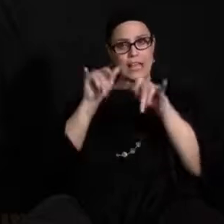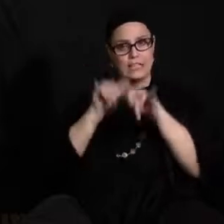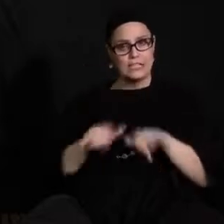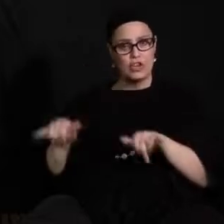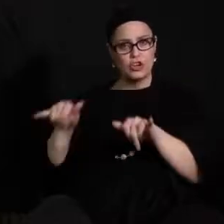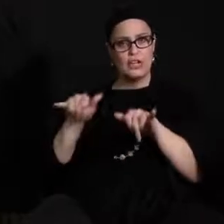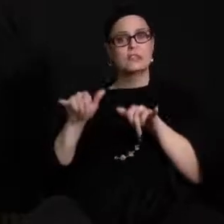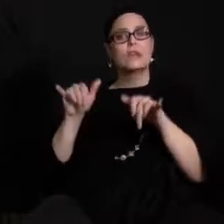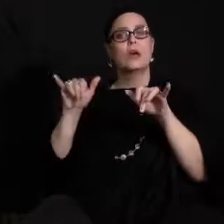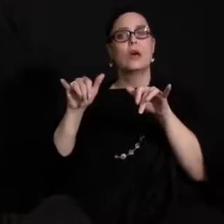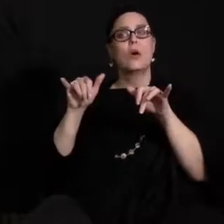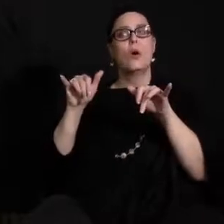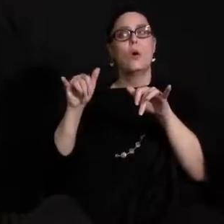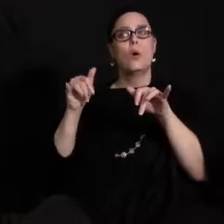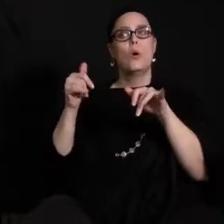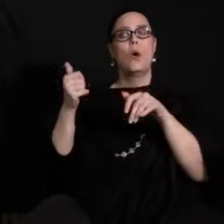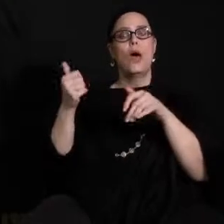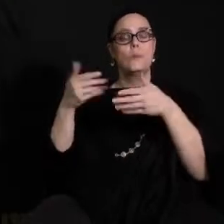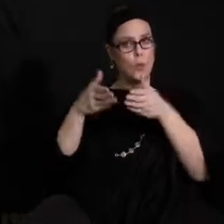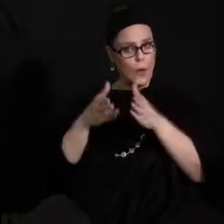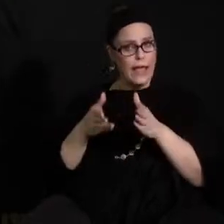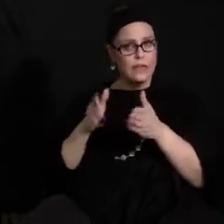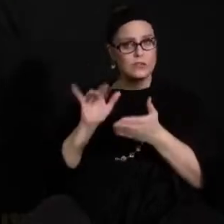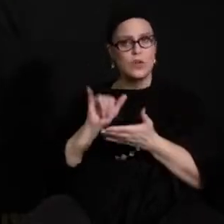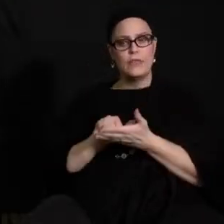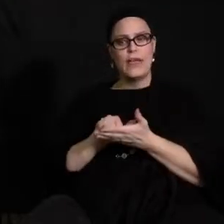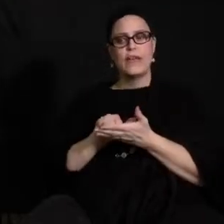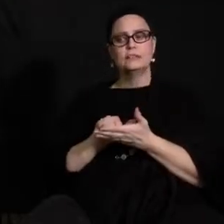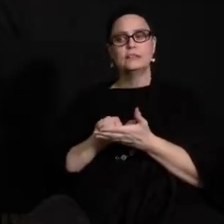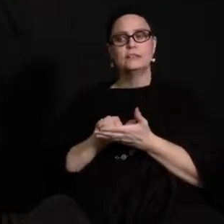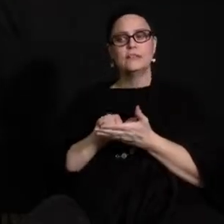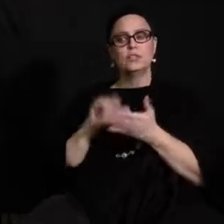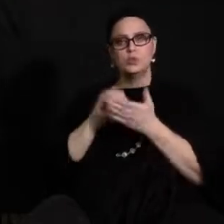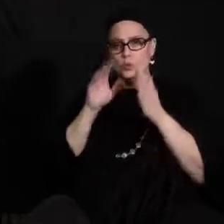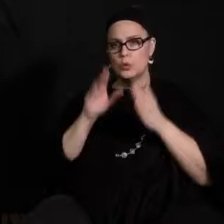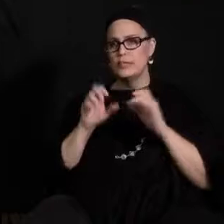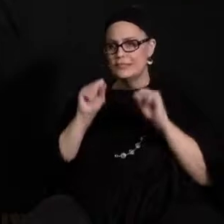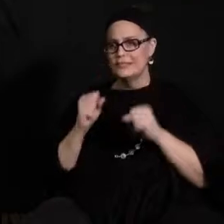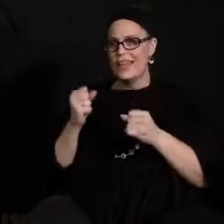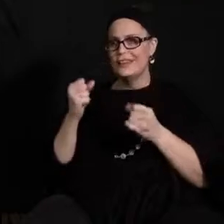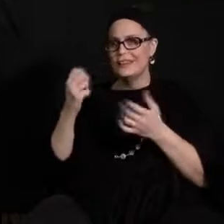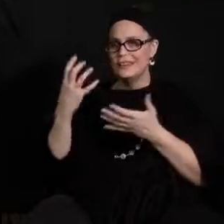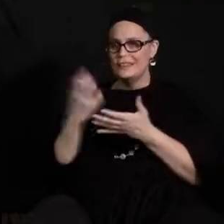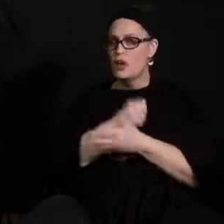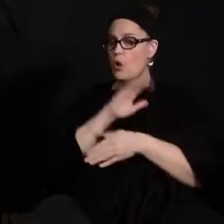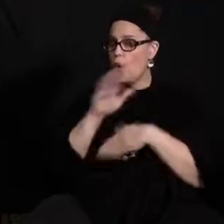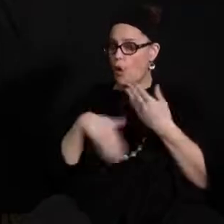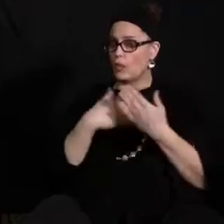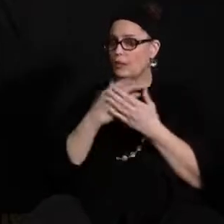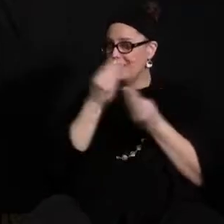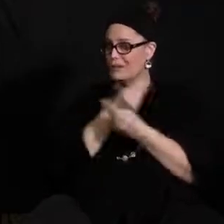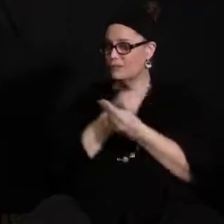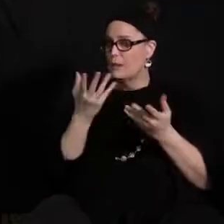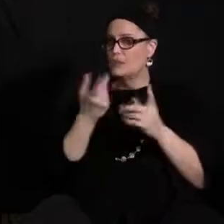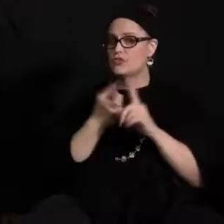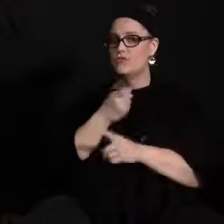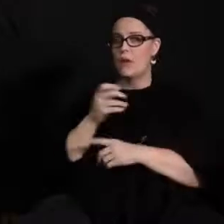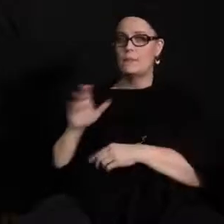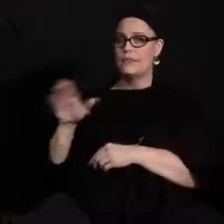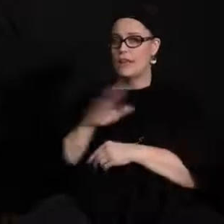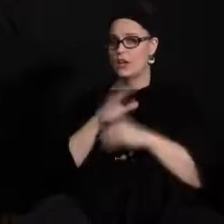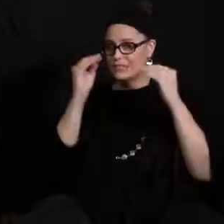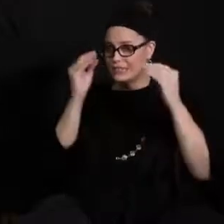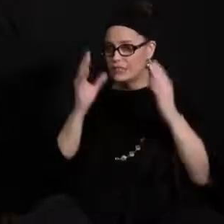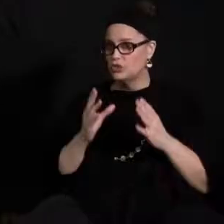any time kind of a way and so that students can still get all the information of school from their teacher and